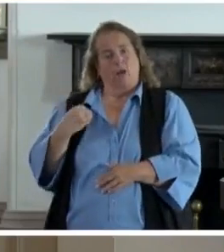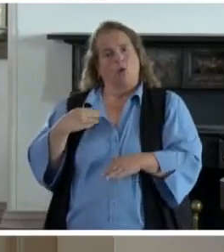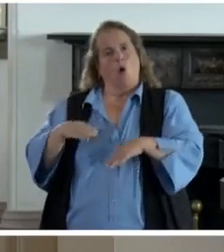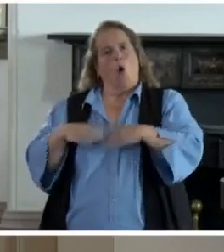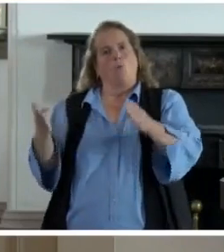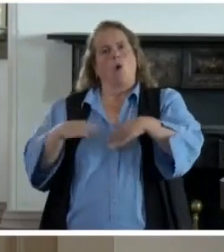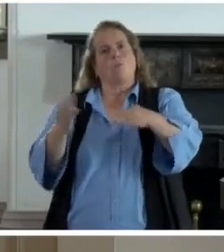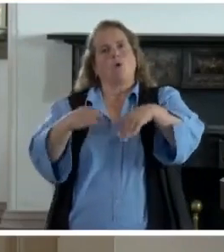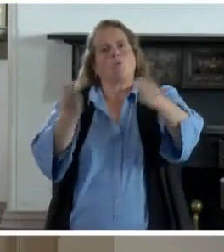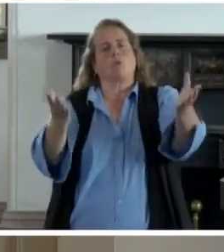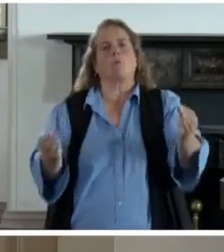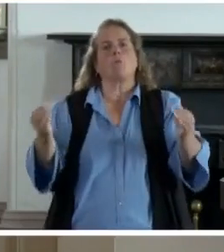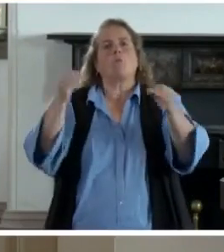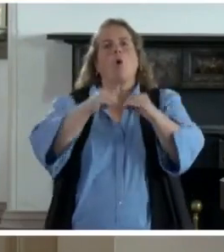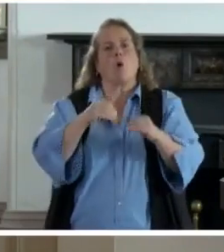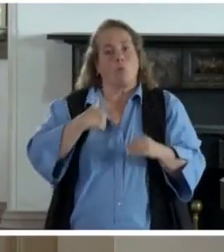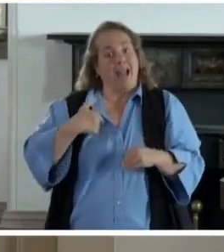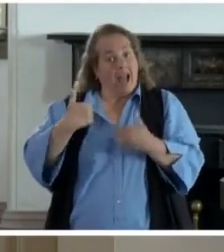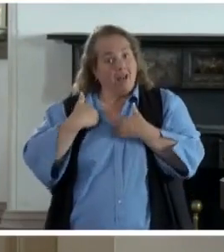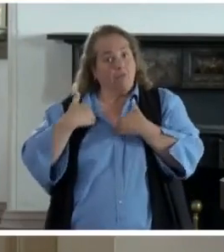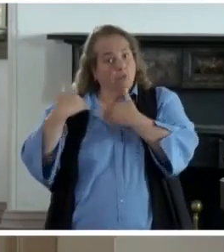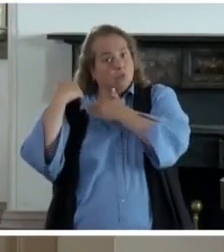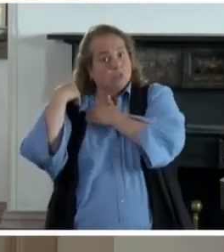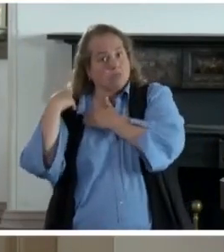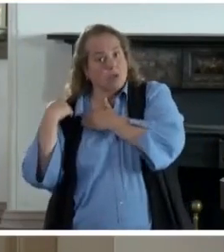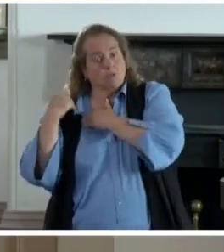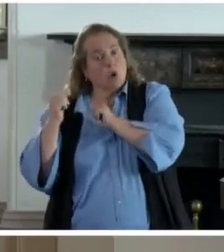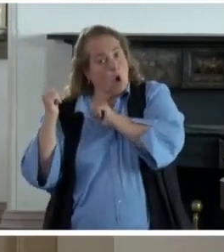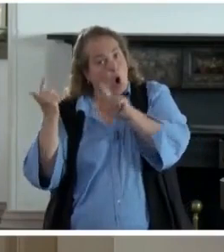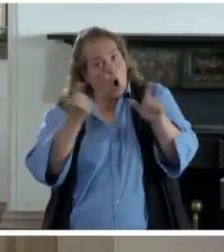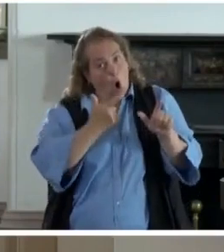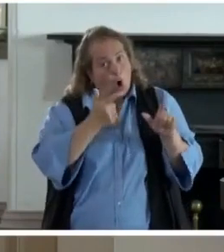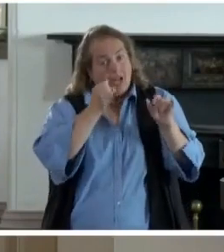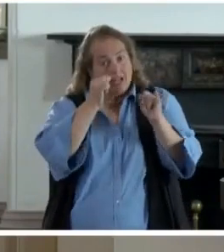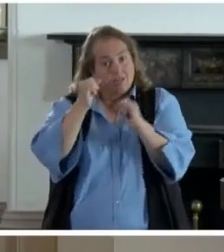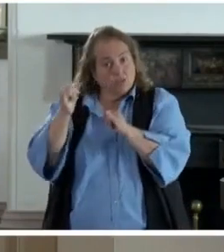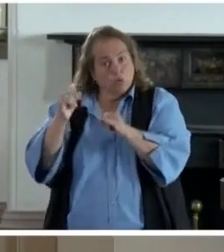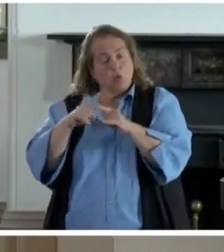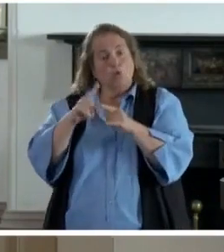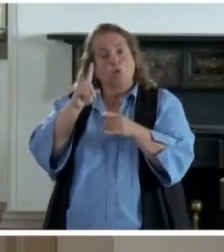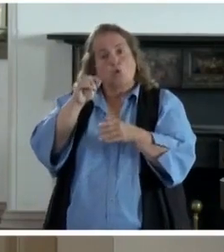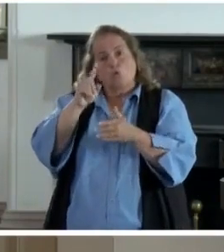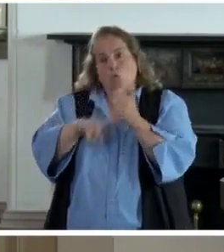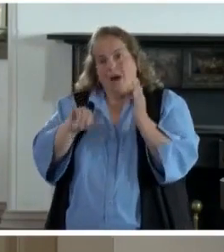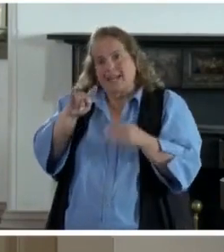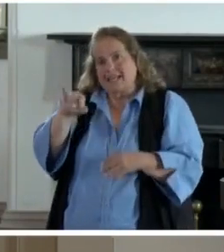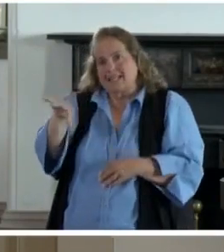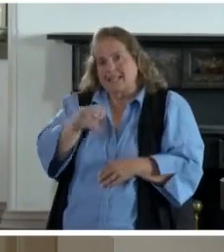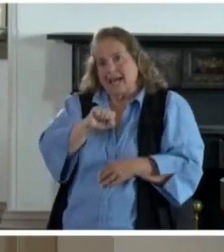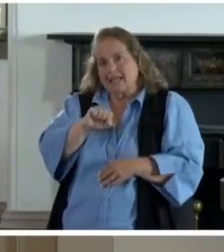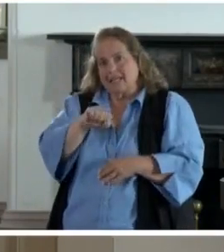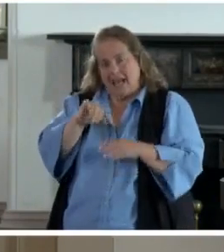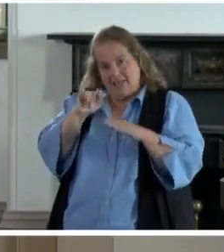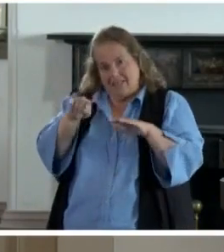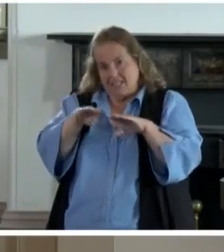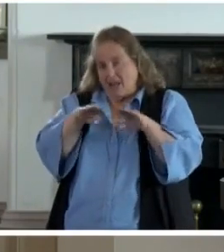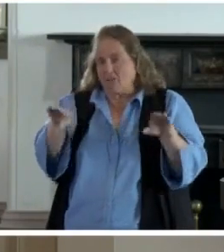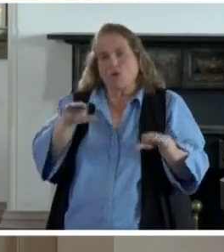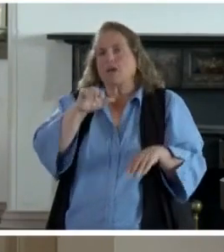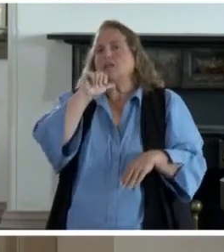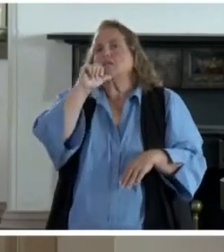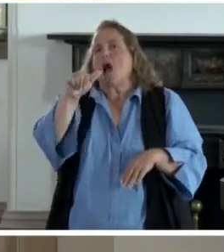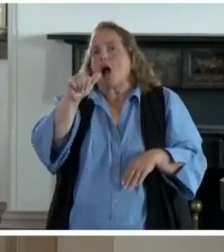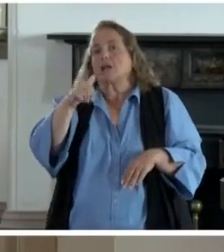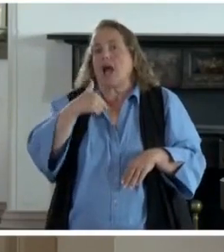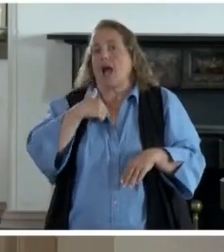responsibility, all of us individually, to do what it takes to be reopened at this level and not cause a spike in cases. Because